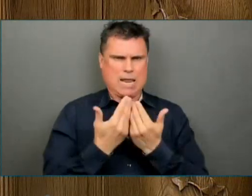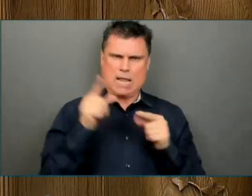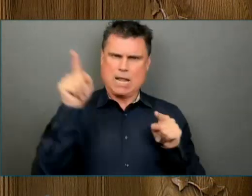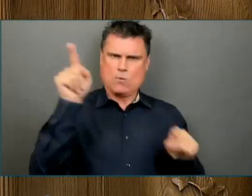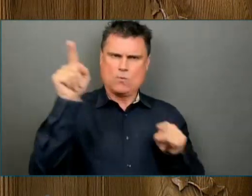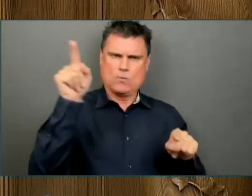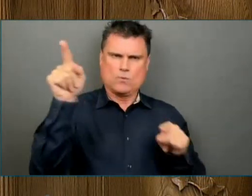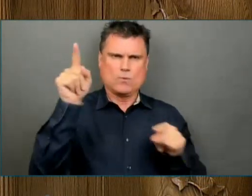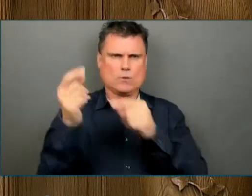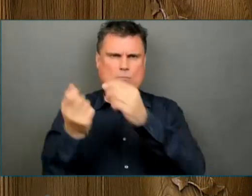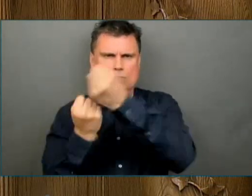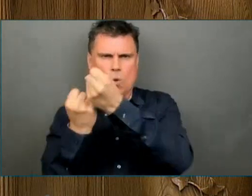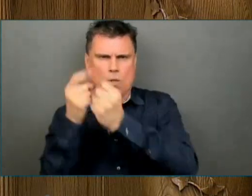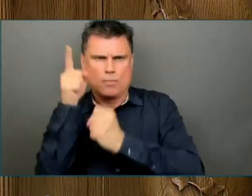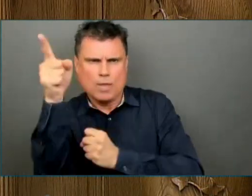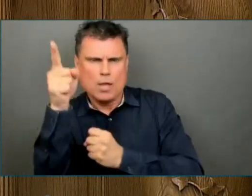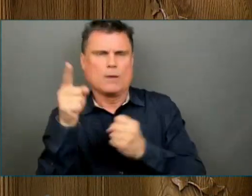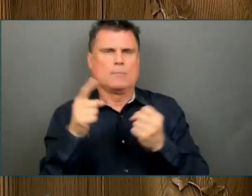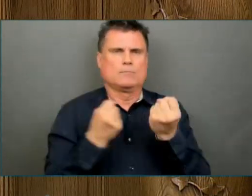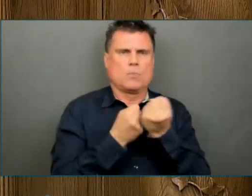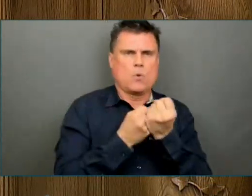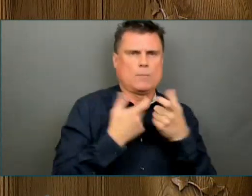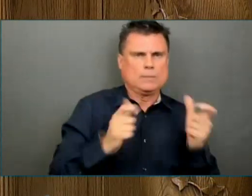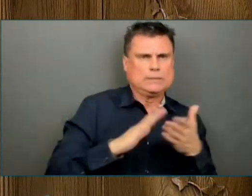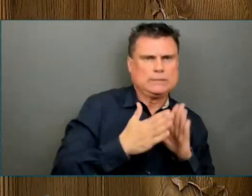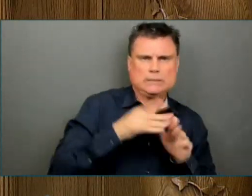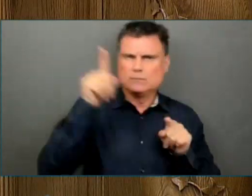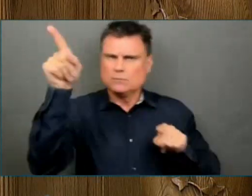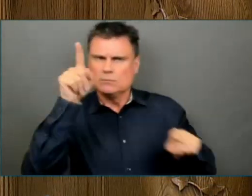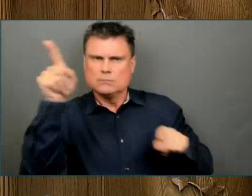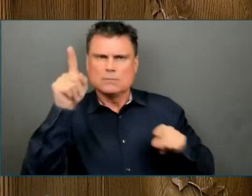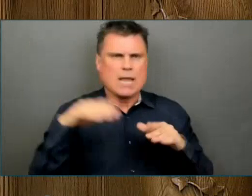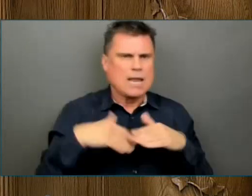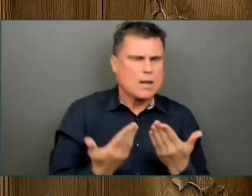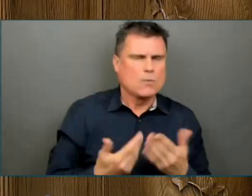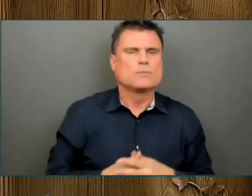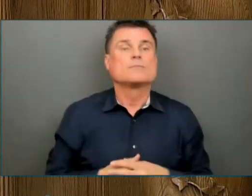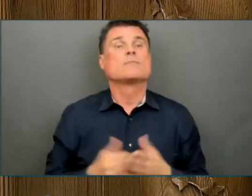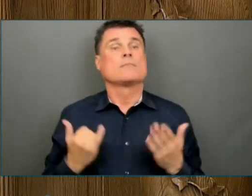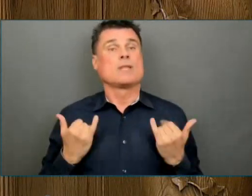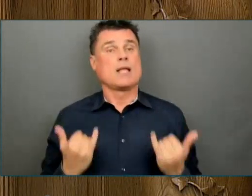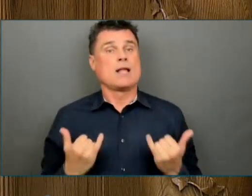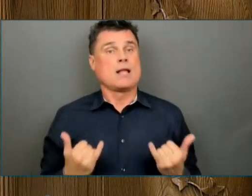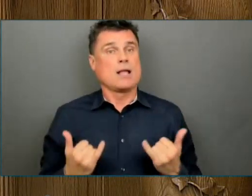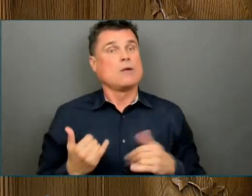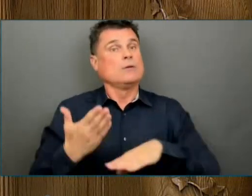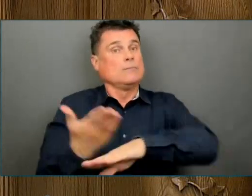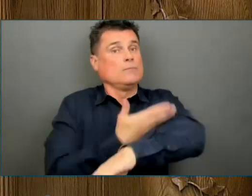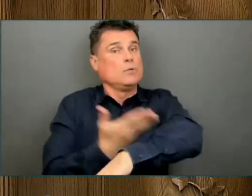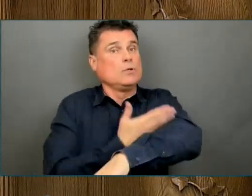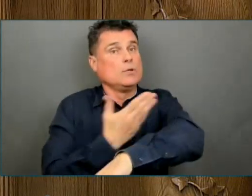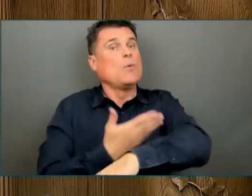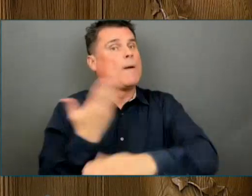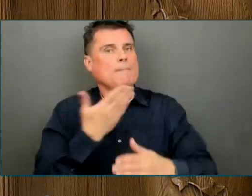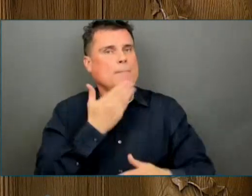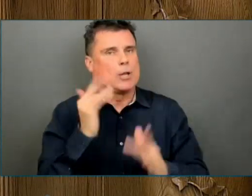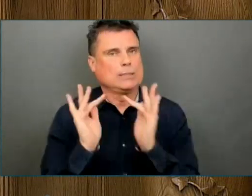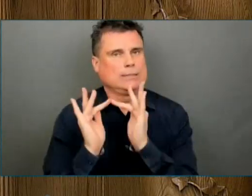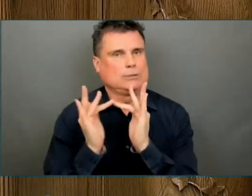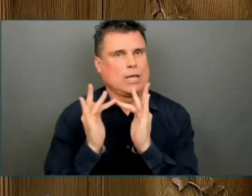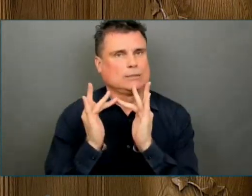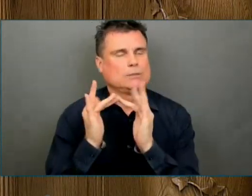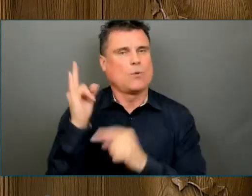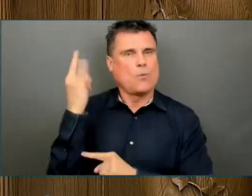over 10,000 more households across the province have better internet. Funding provided through the Stronger BC Recovery Plan